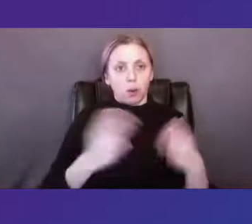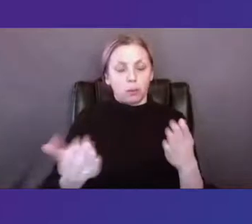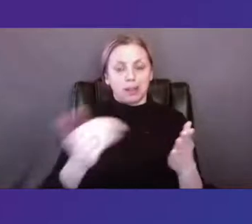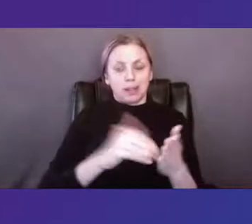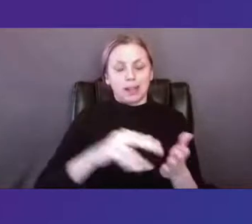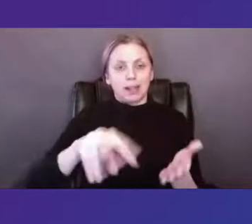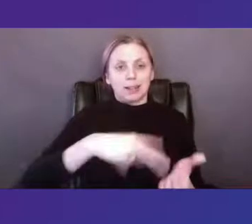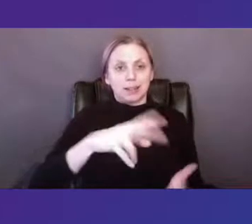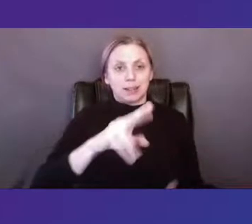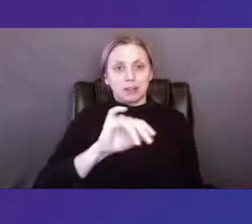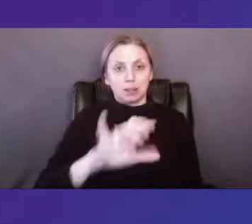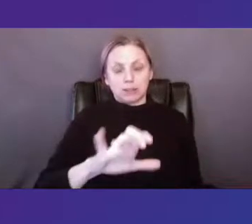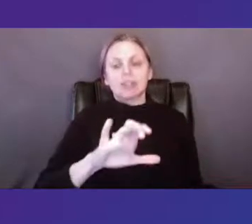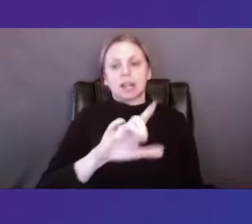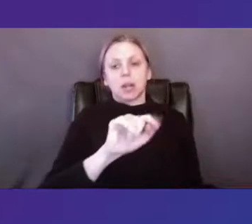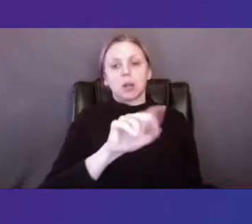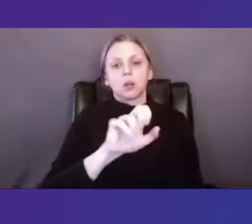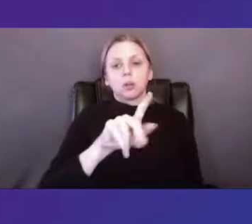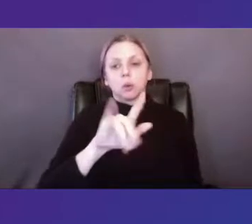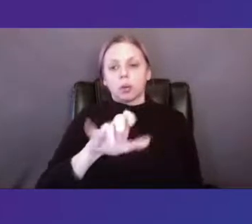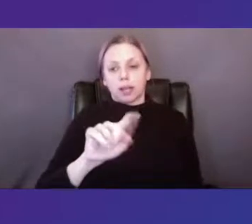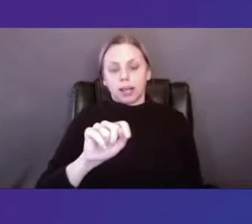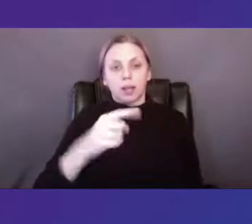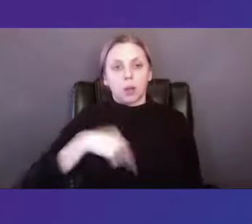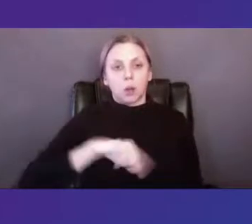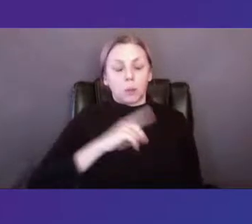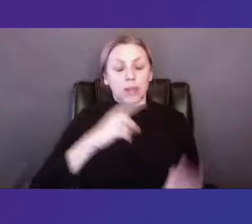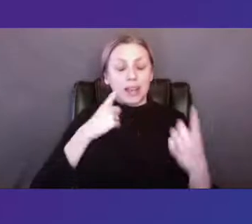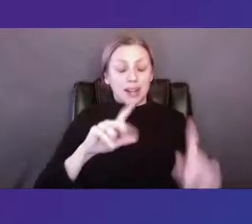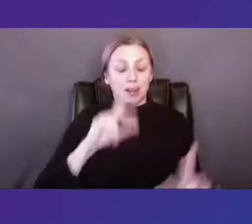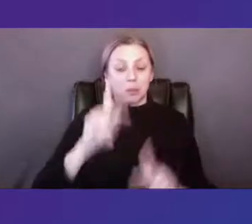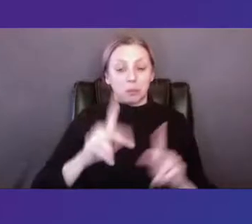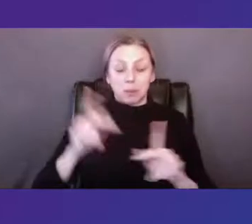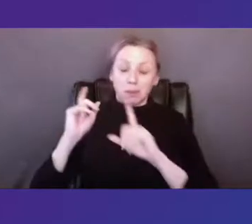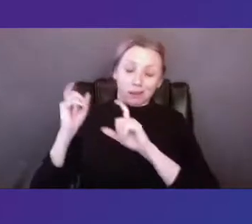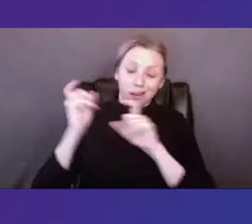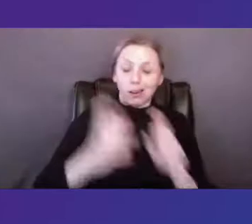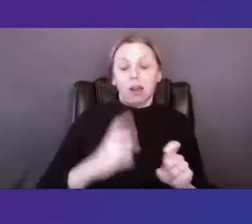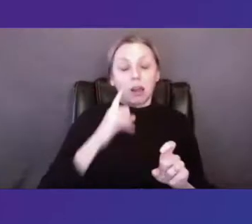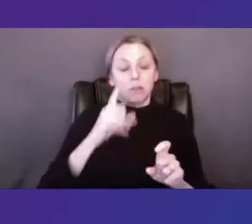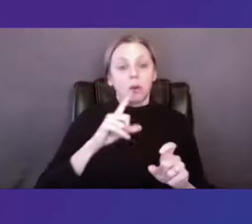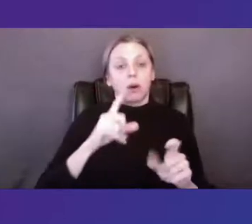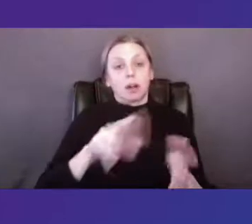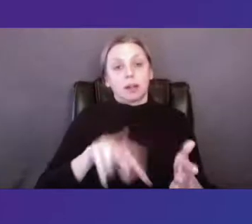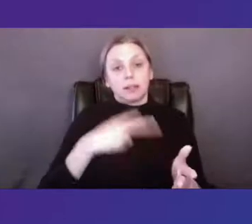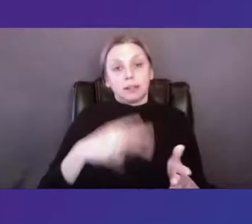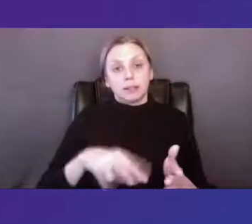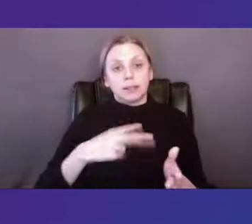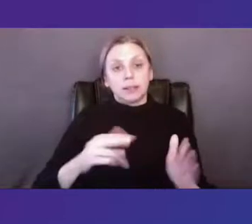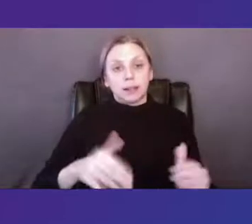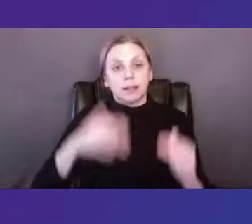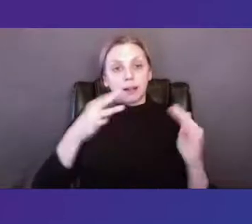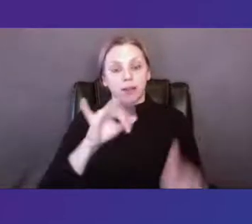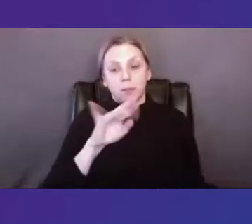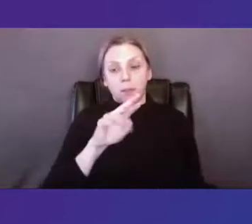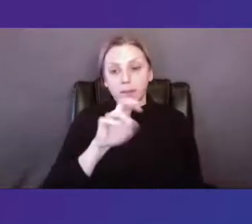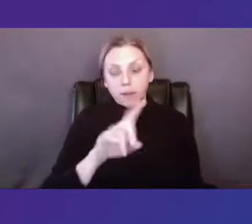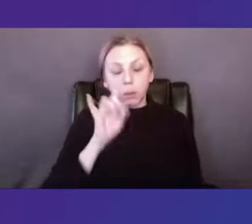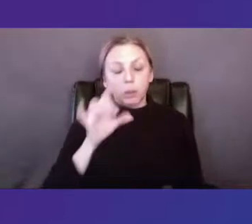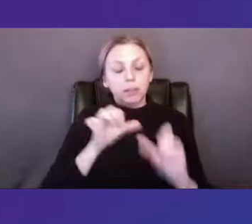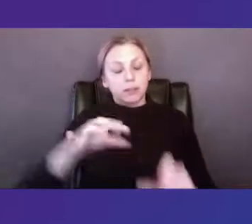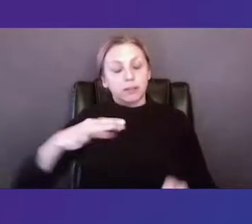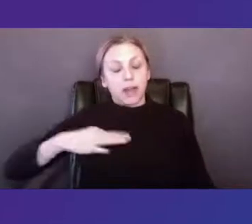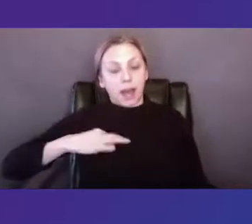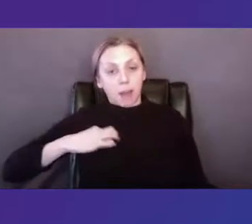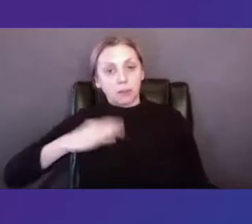city toolkit we announced the grantees of the dance advancement fund we continued the application phase of the